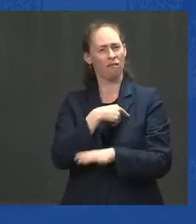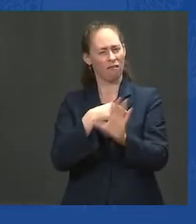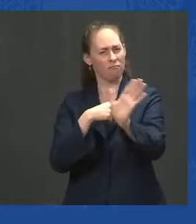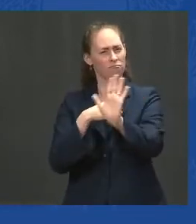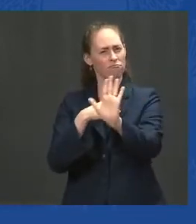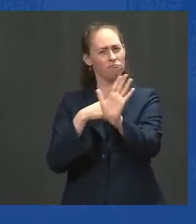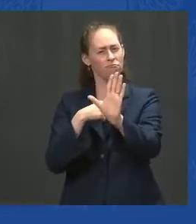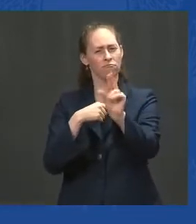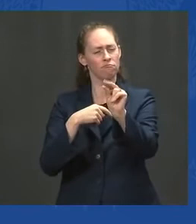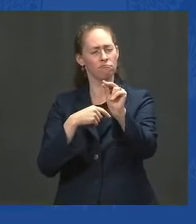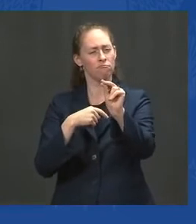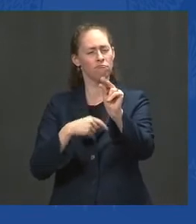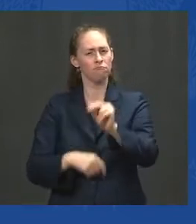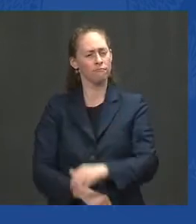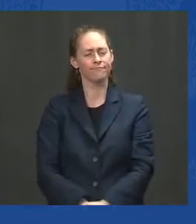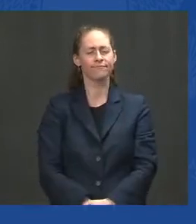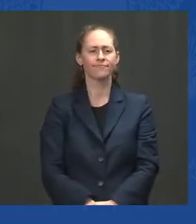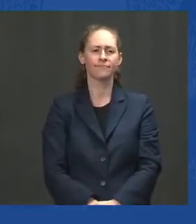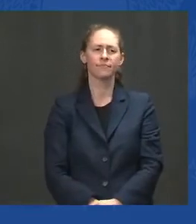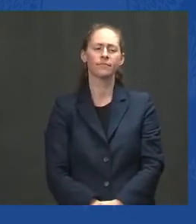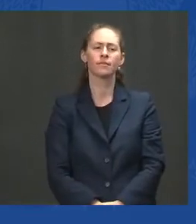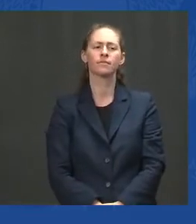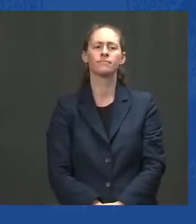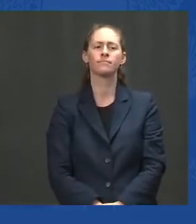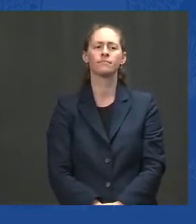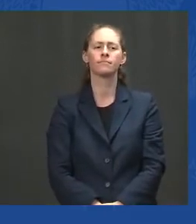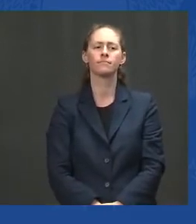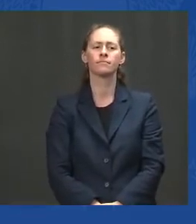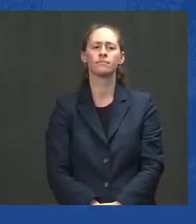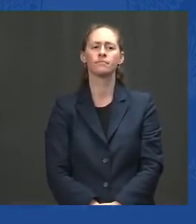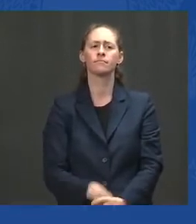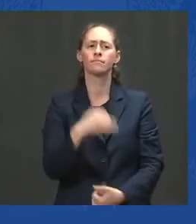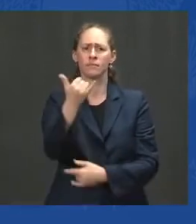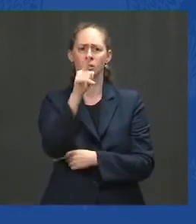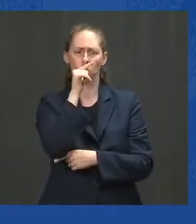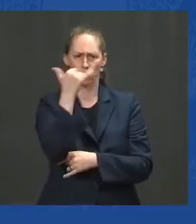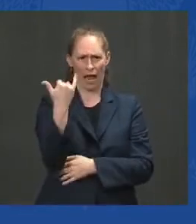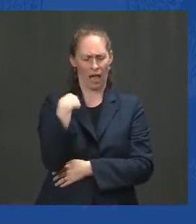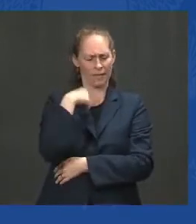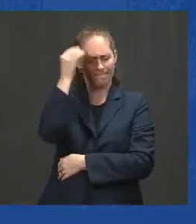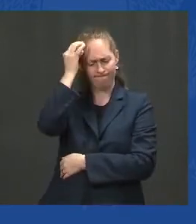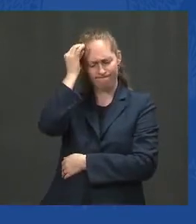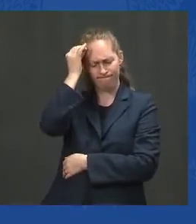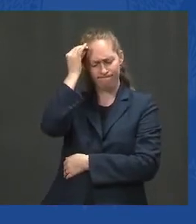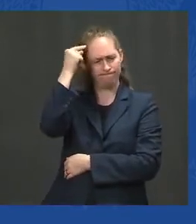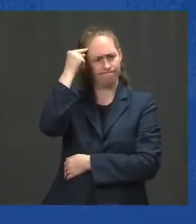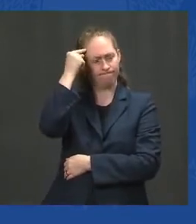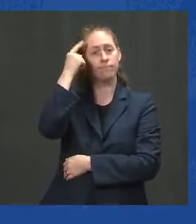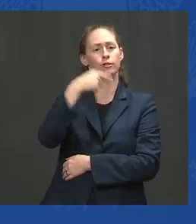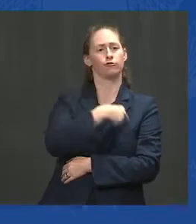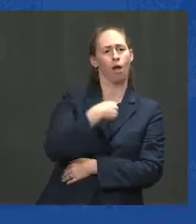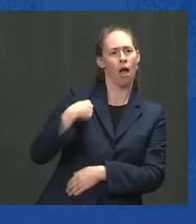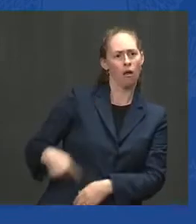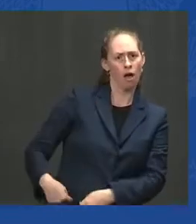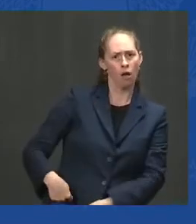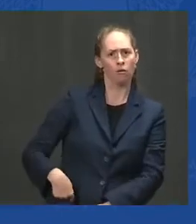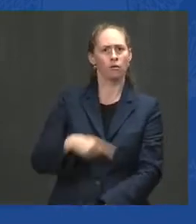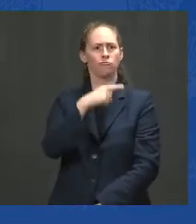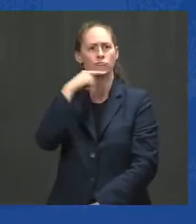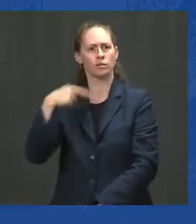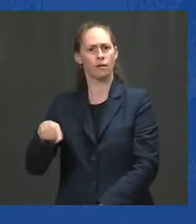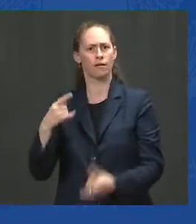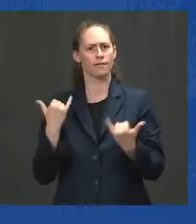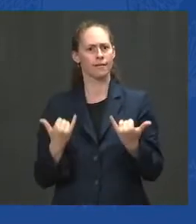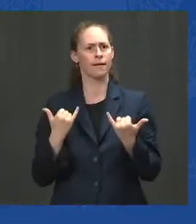And our true strategic competitors, China and Russia, would love nothing more than the United States to continue to funnel